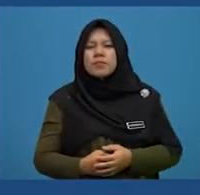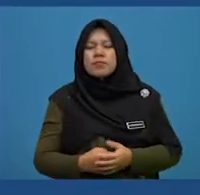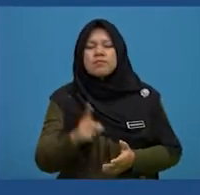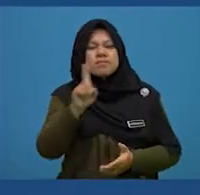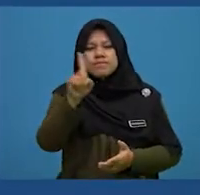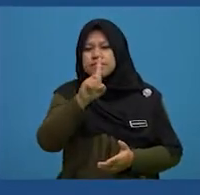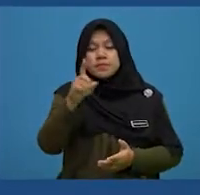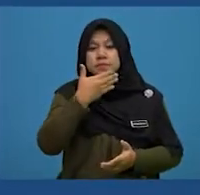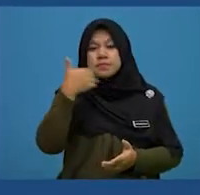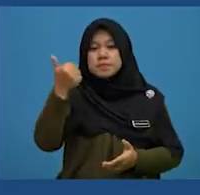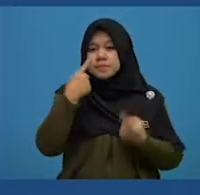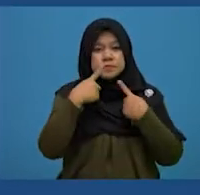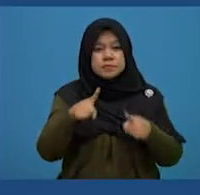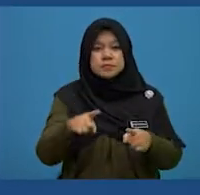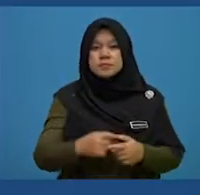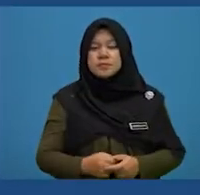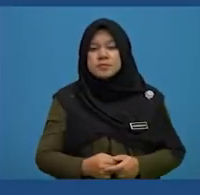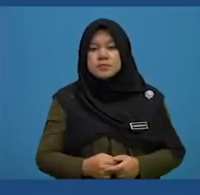Which is the best answer?